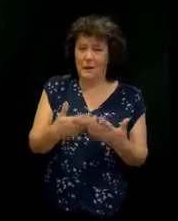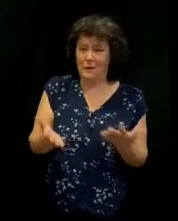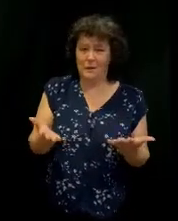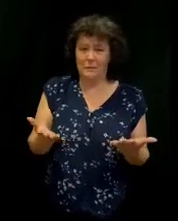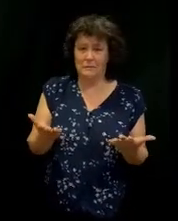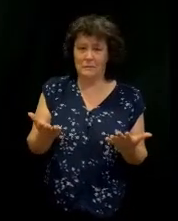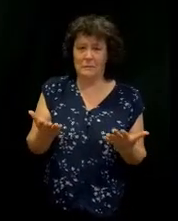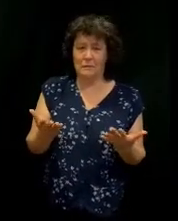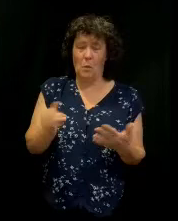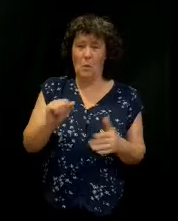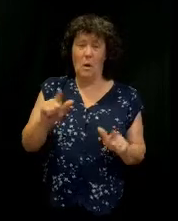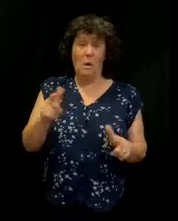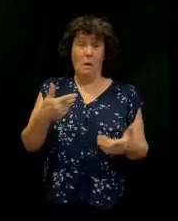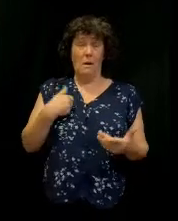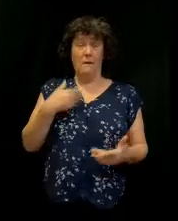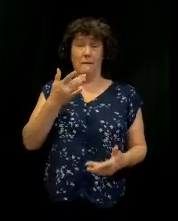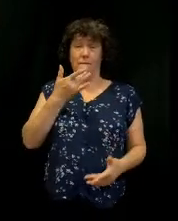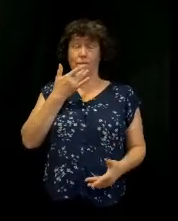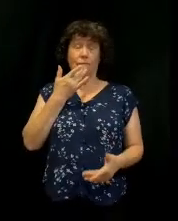We all have our favorite songs.